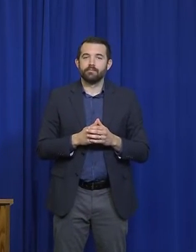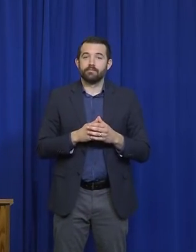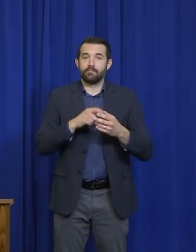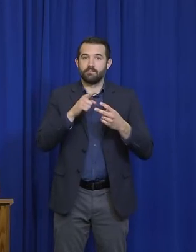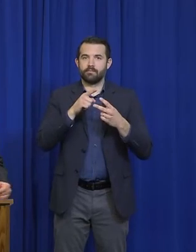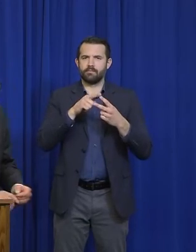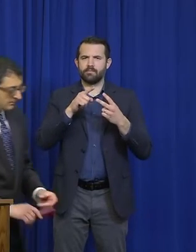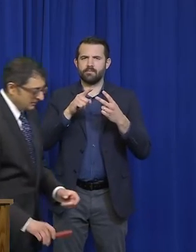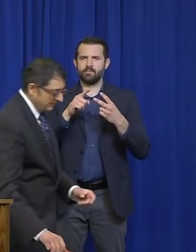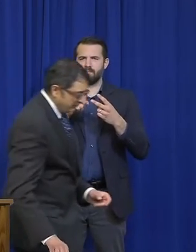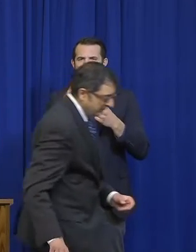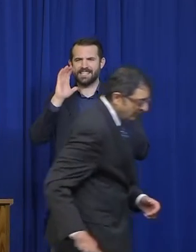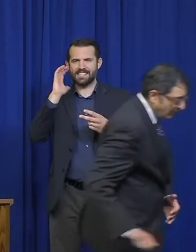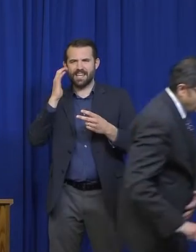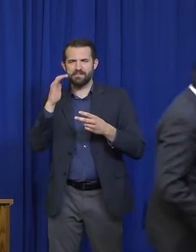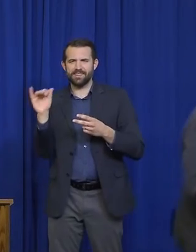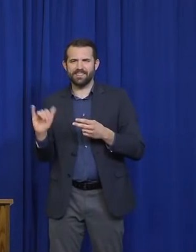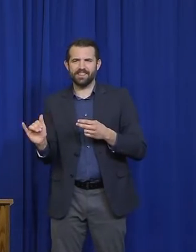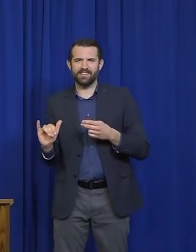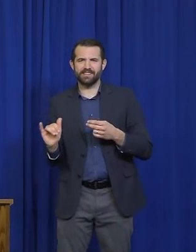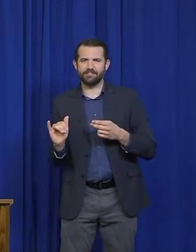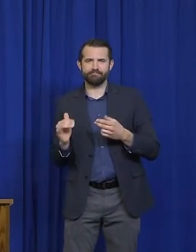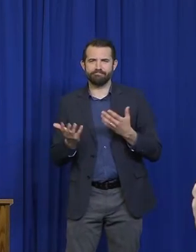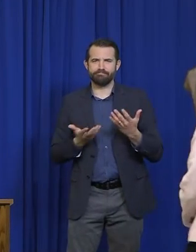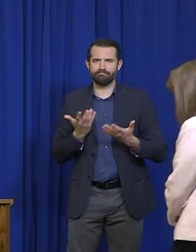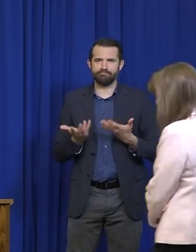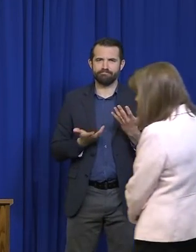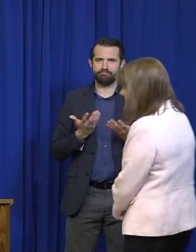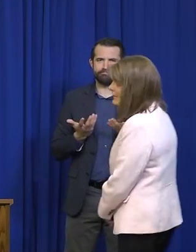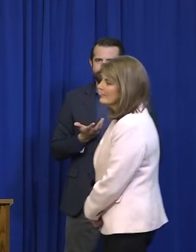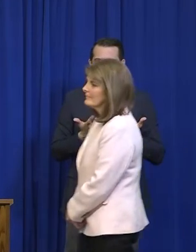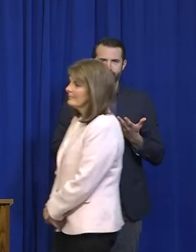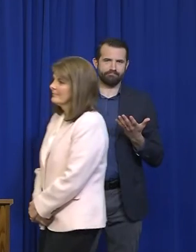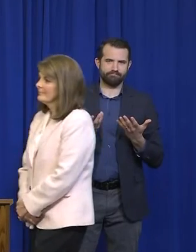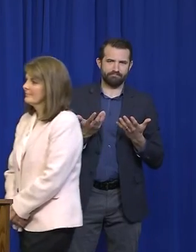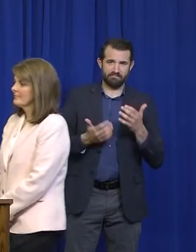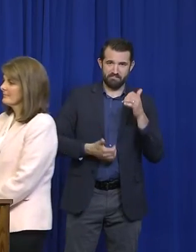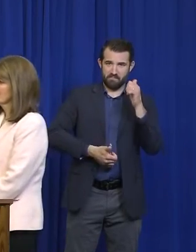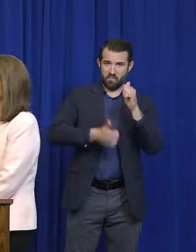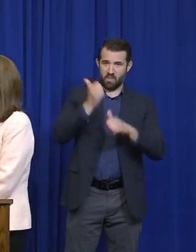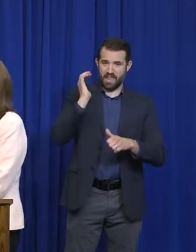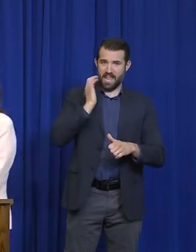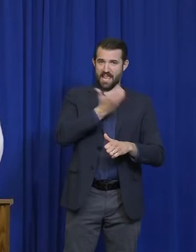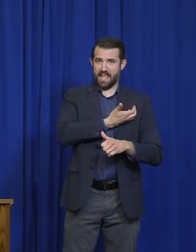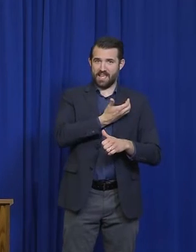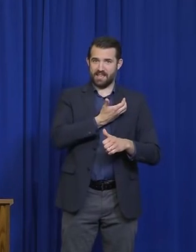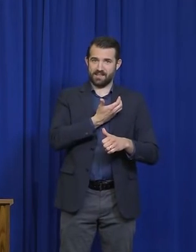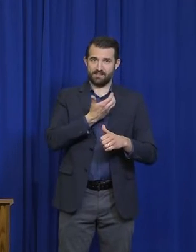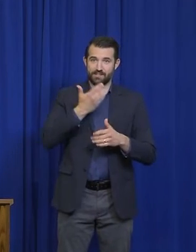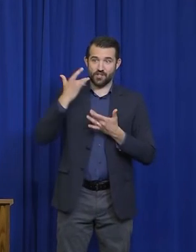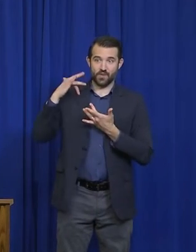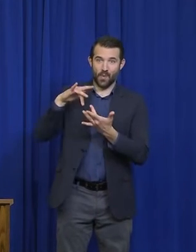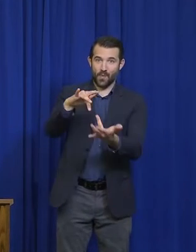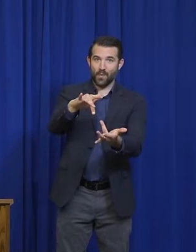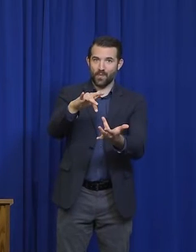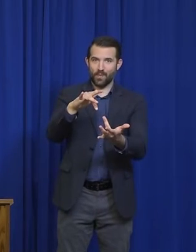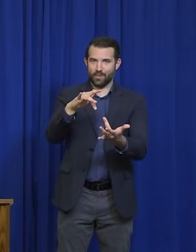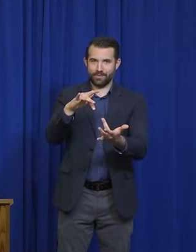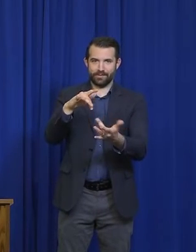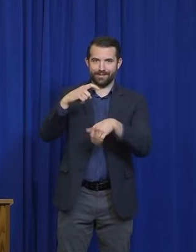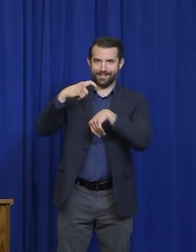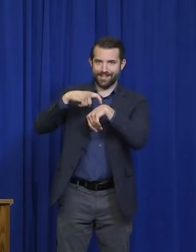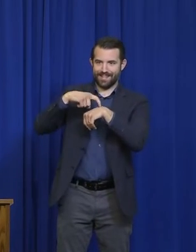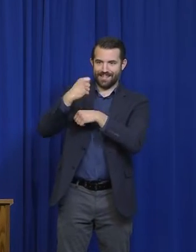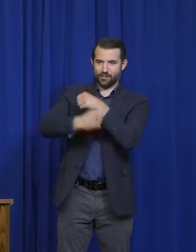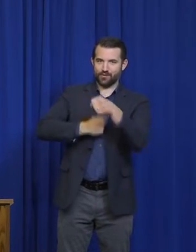like it basically kills much of the tourist season for a lot of businesses. If they need to